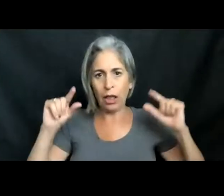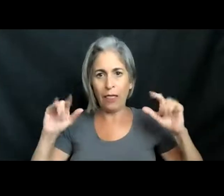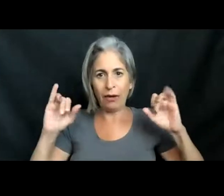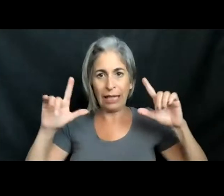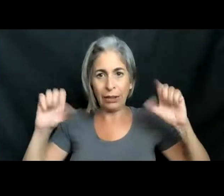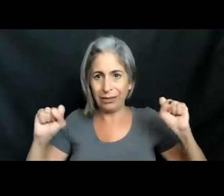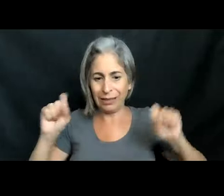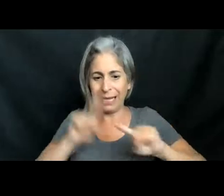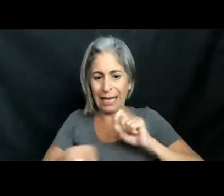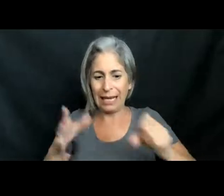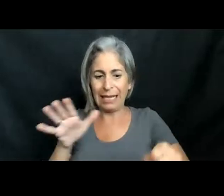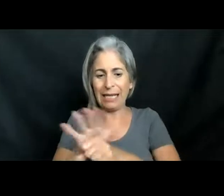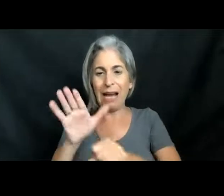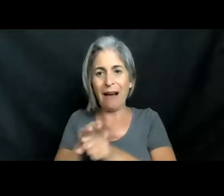oxygen.